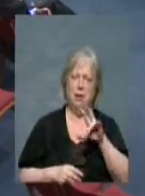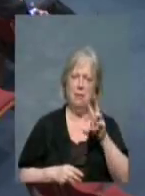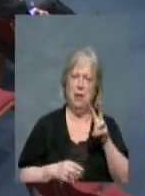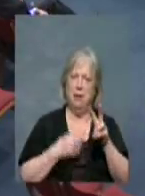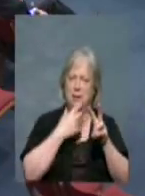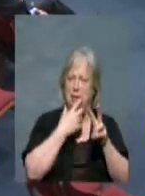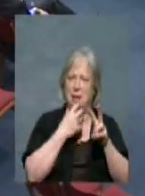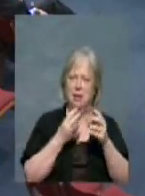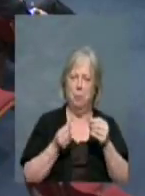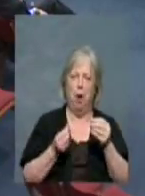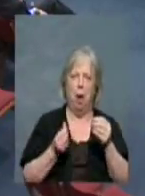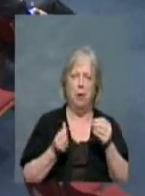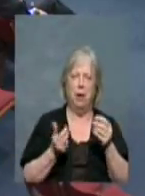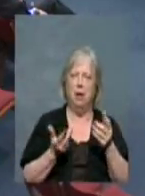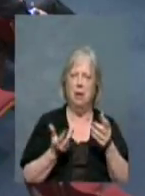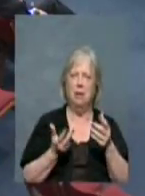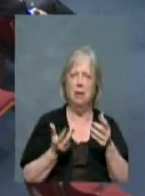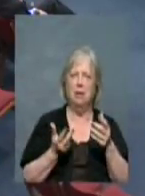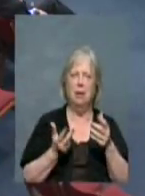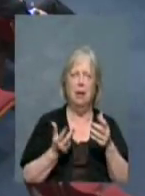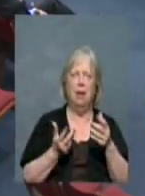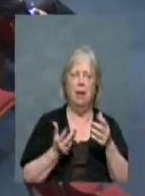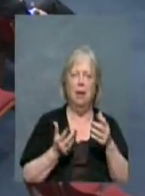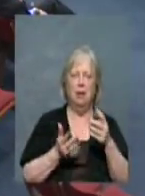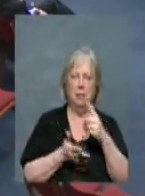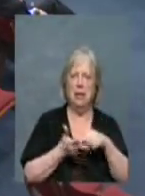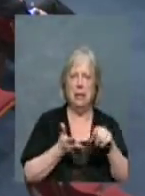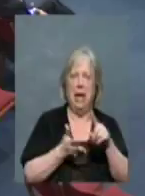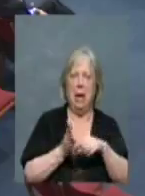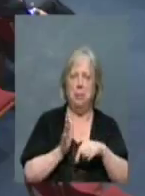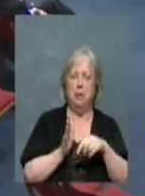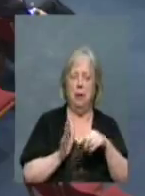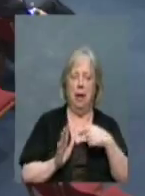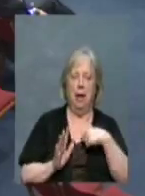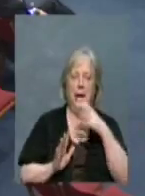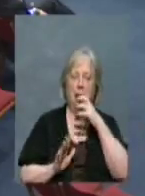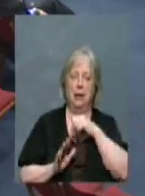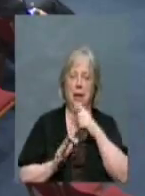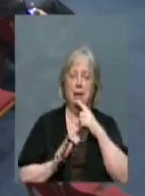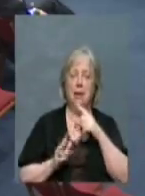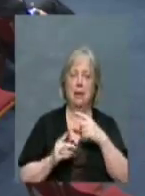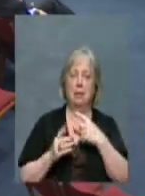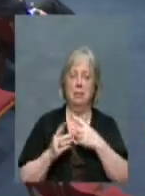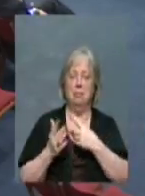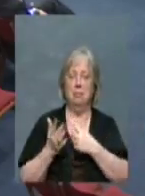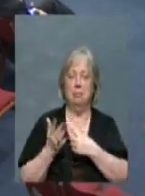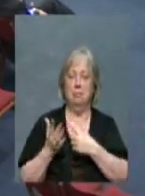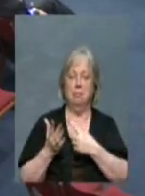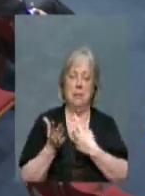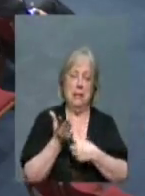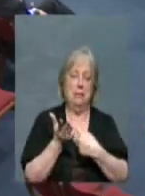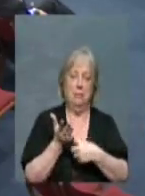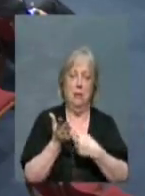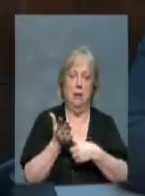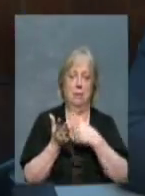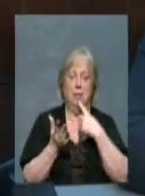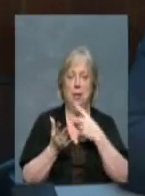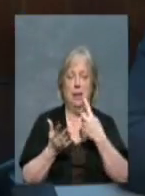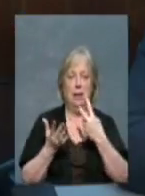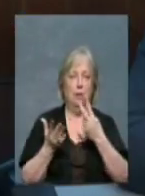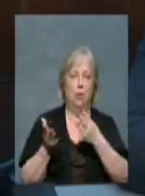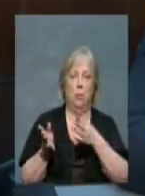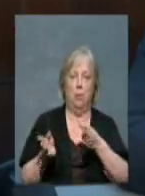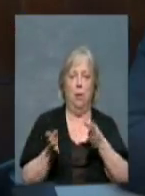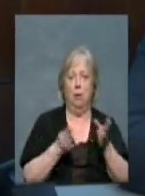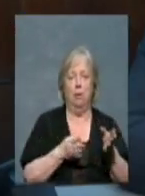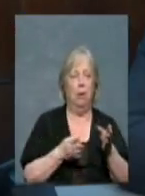properties. And, you know, I guess the dialogue is really twofold. And we